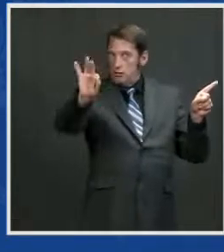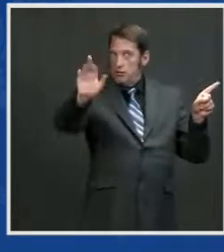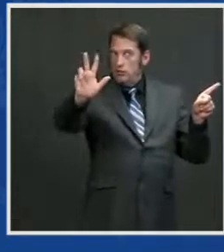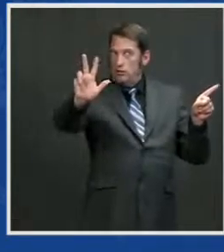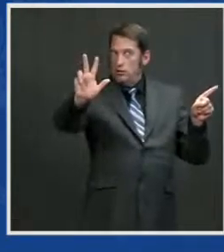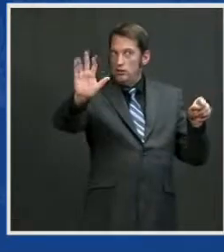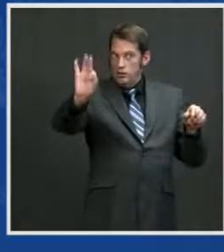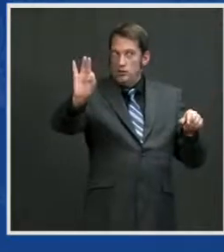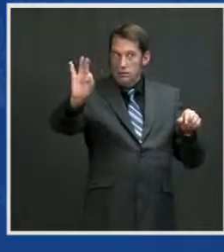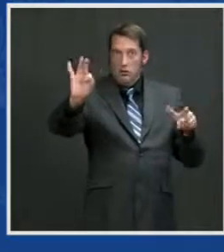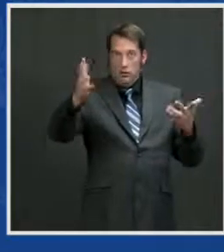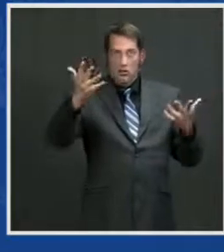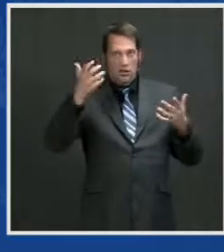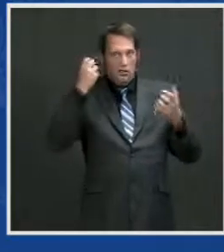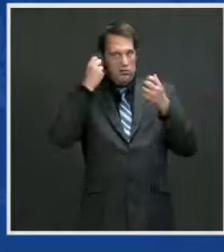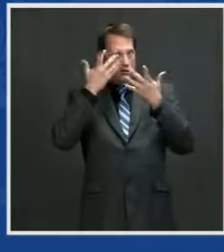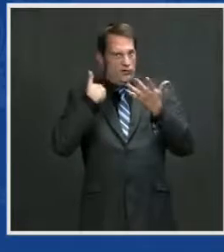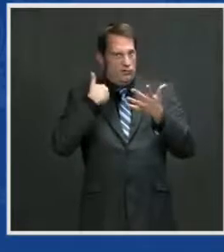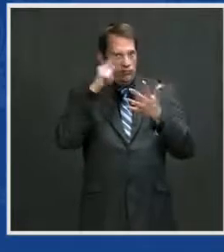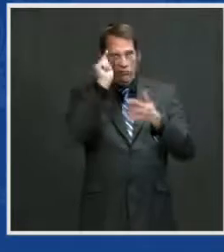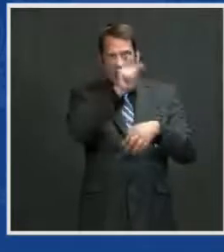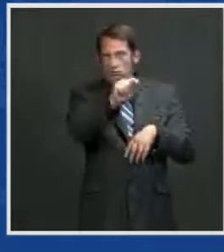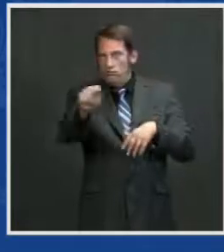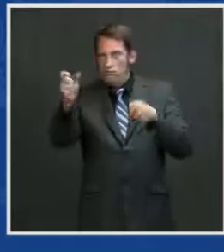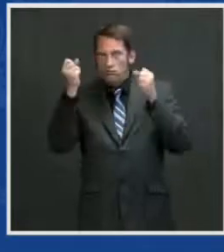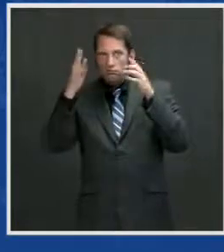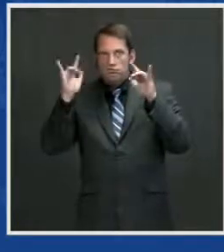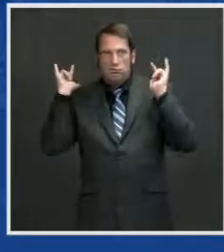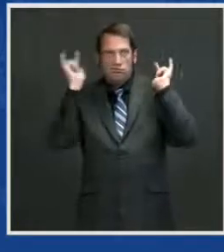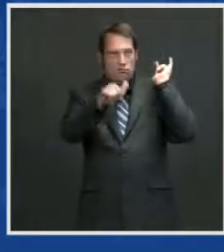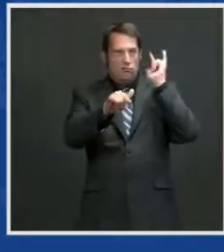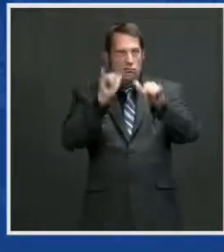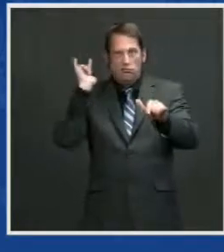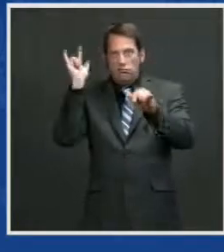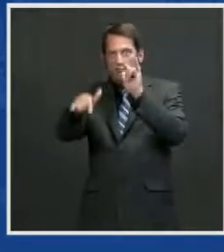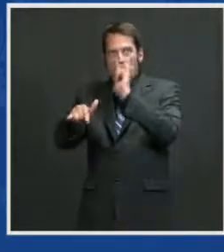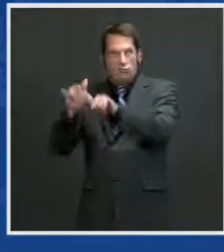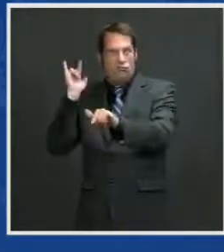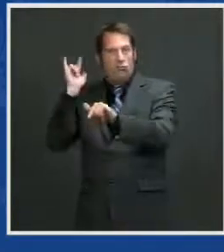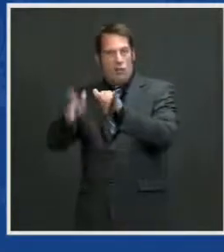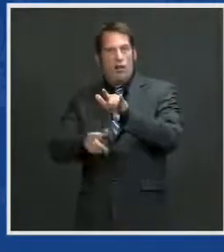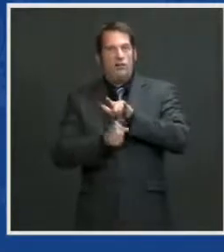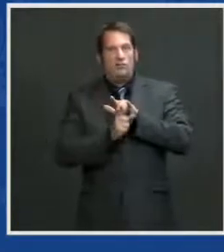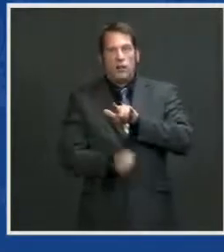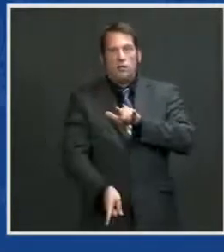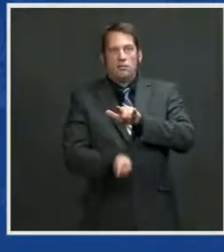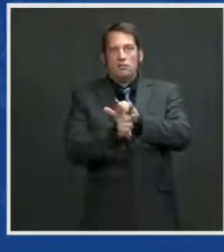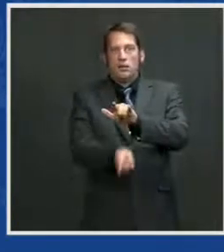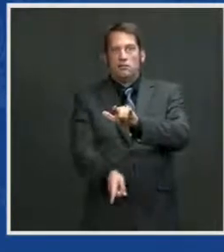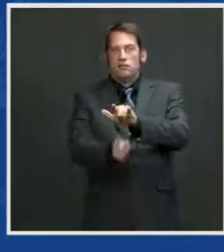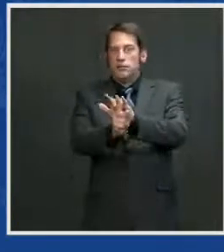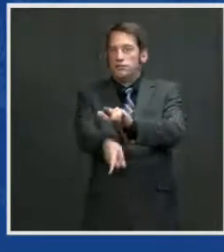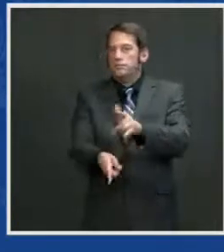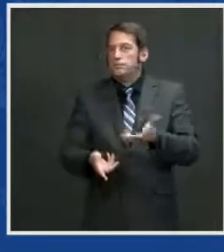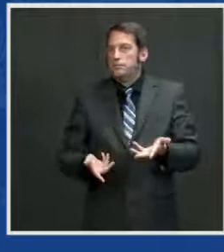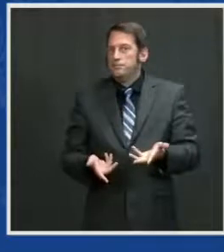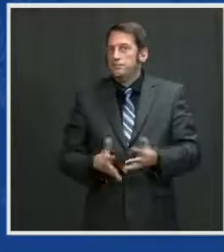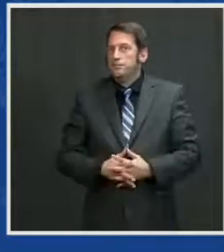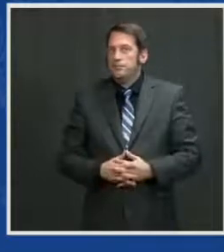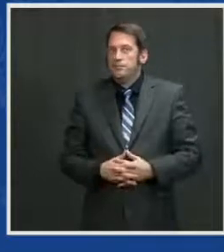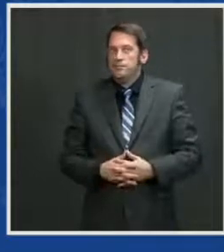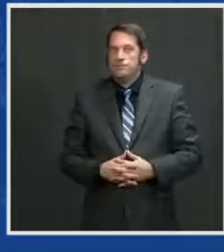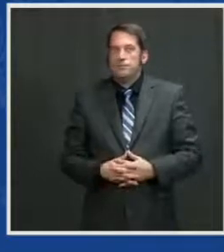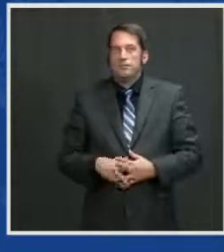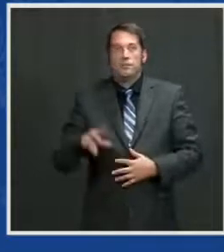bombed Nazi battleships. And over the course of World War II, out of this base, RAF bombers dropped